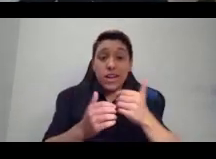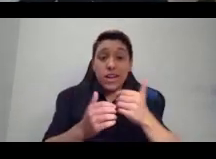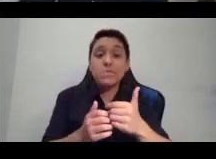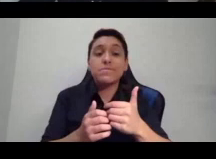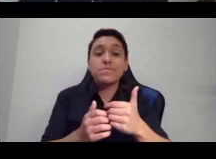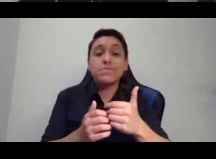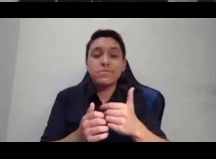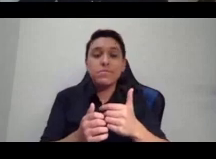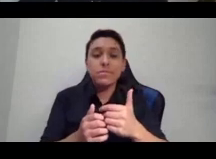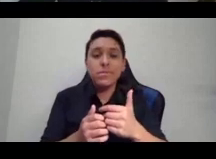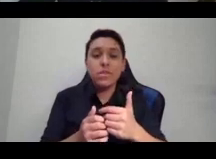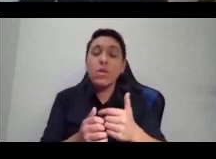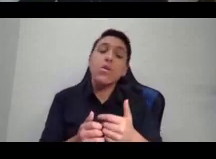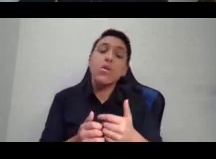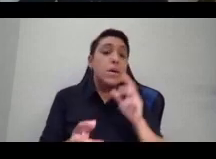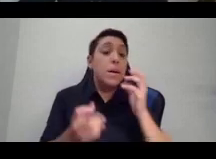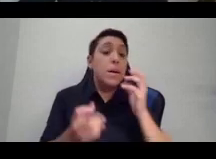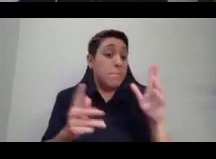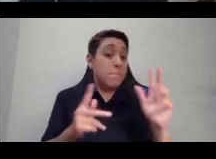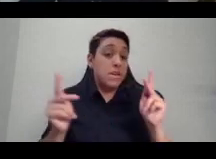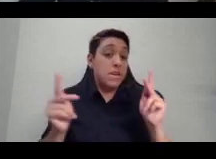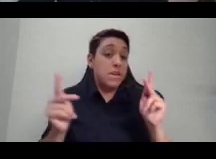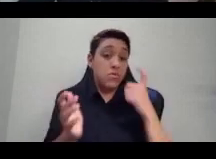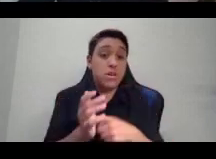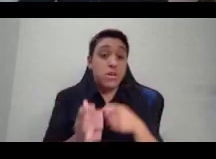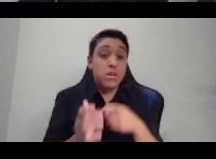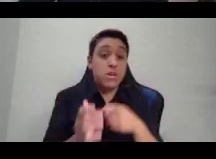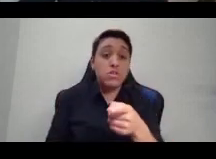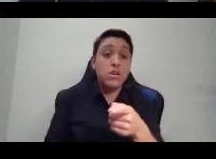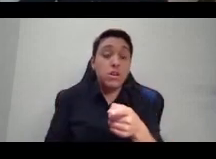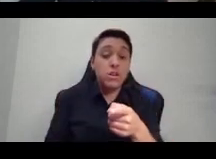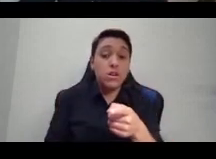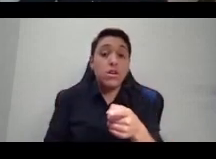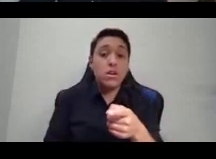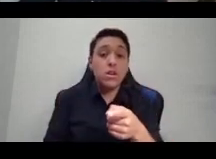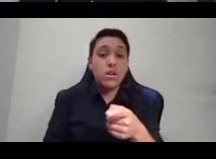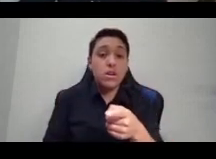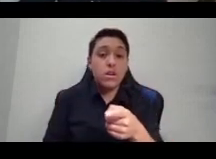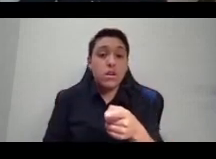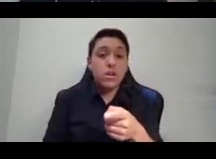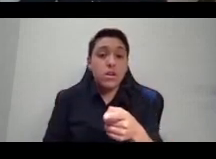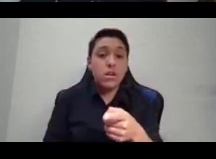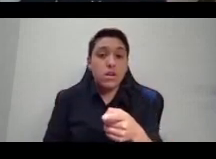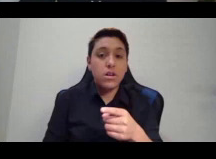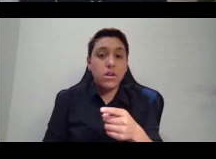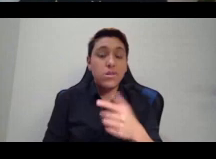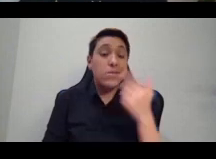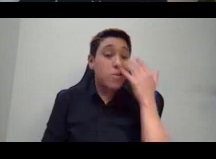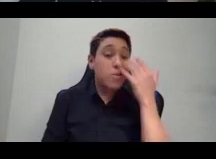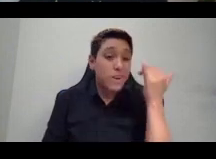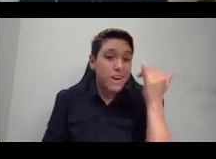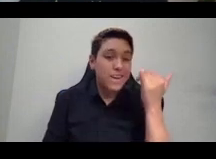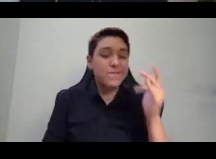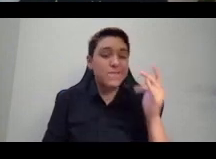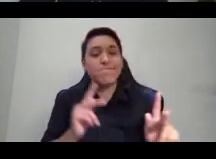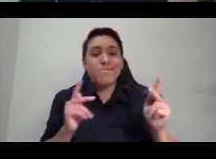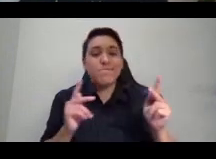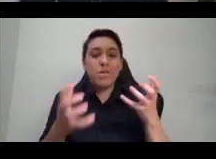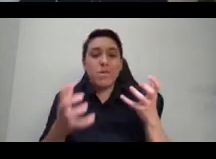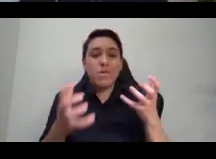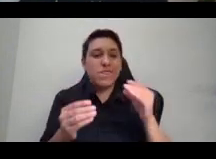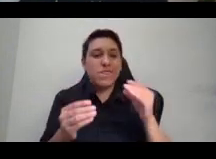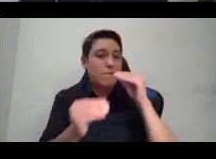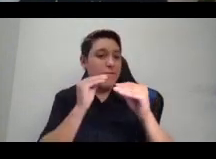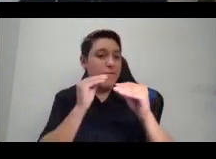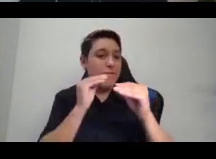doctors who wanted to fix her and to fix society by fixing her. Dr. Charles Hamilton